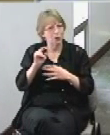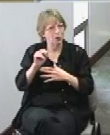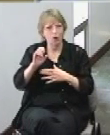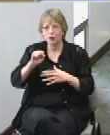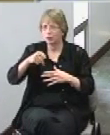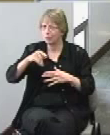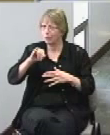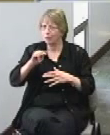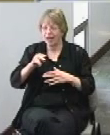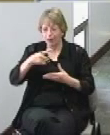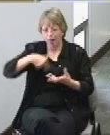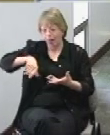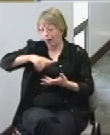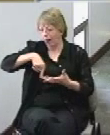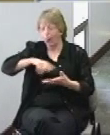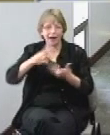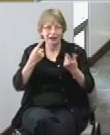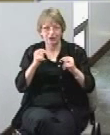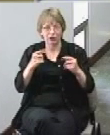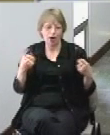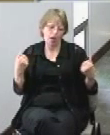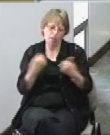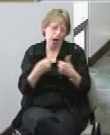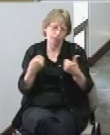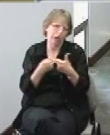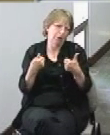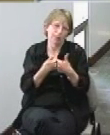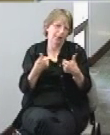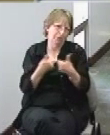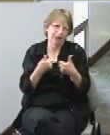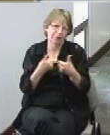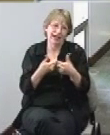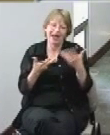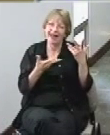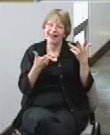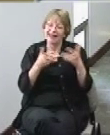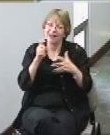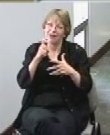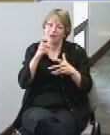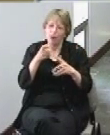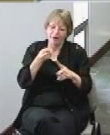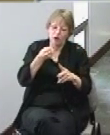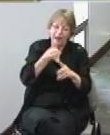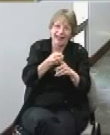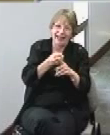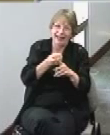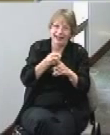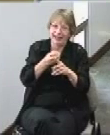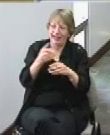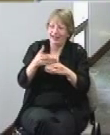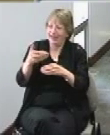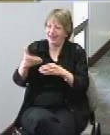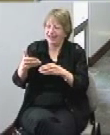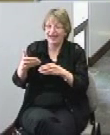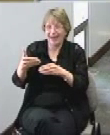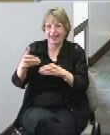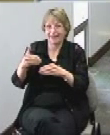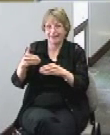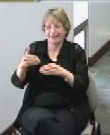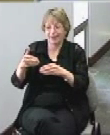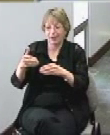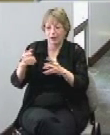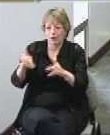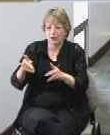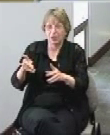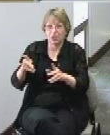it's just trying to bump into each other these you have to hit the other player in a certain location you have to